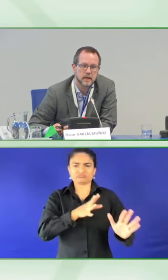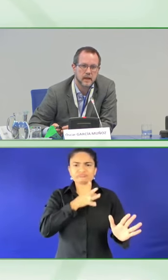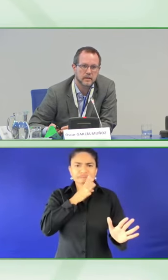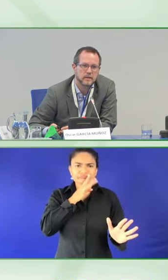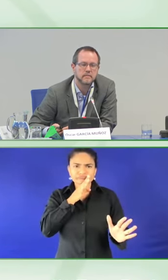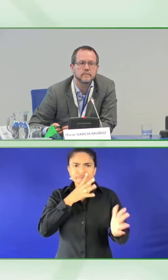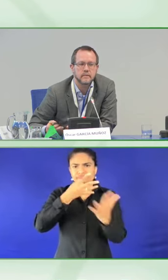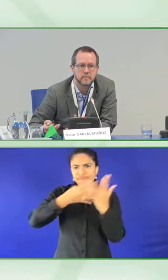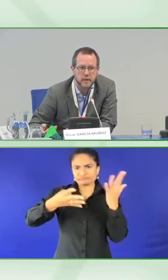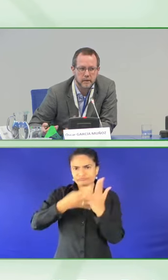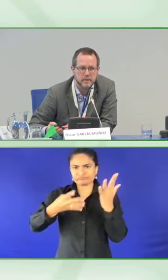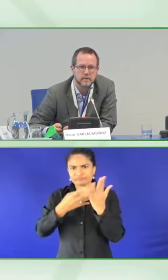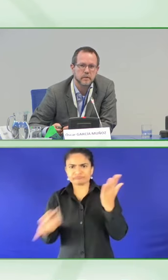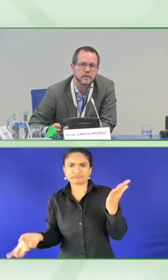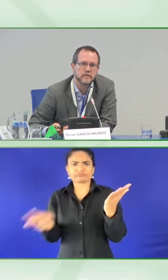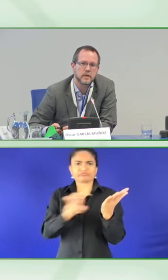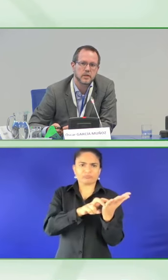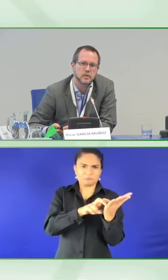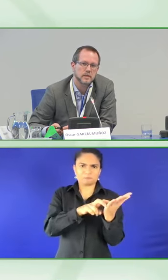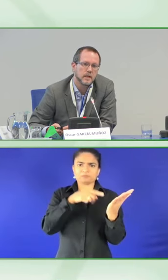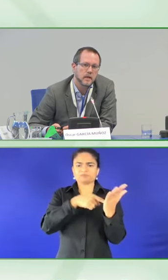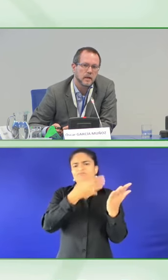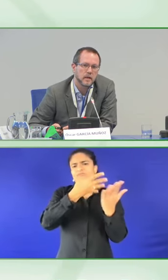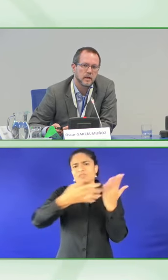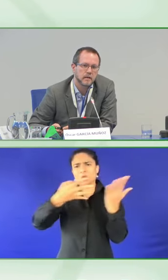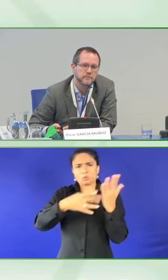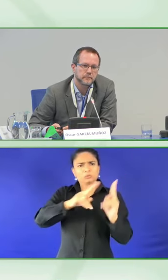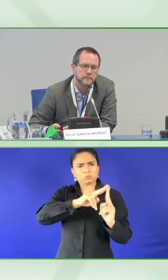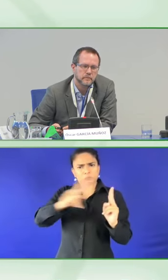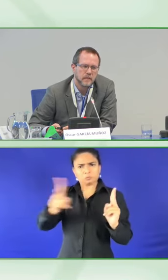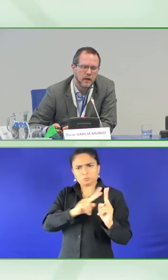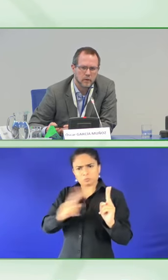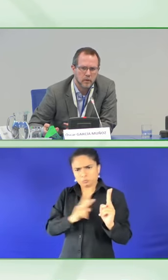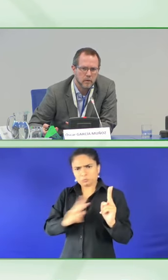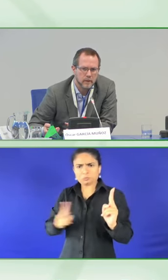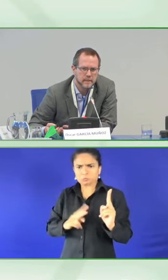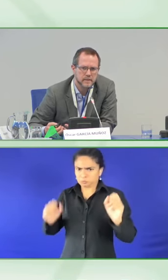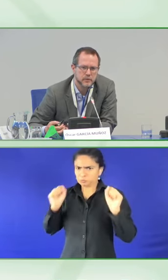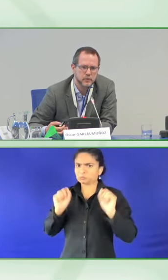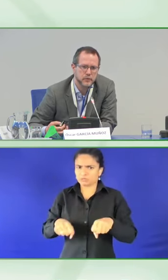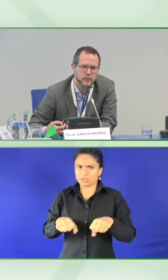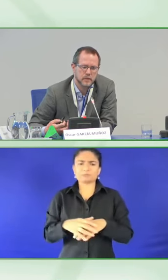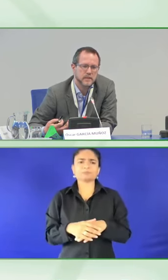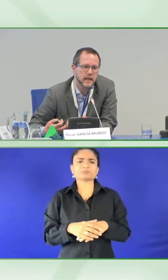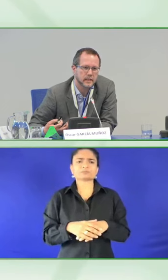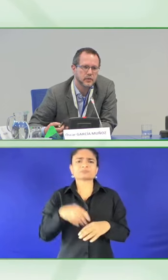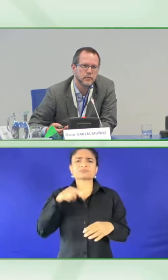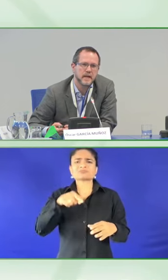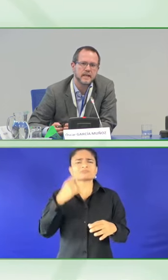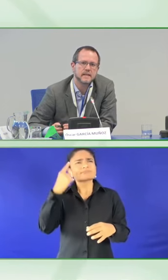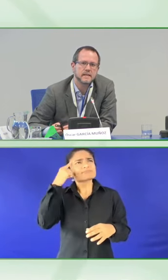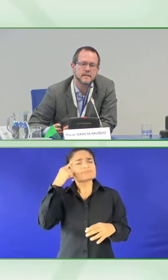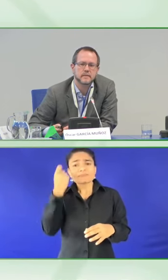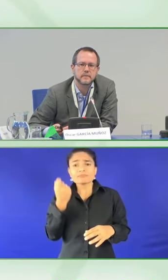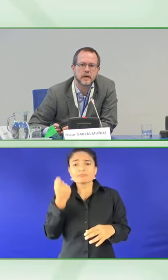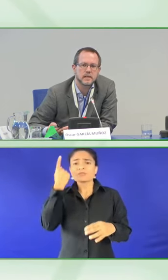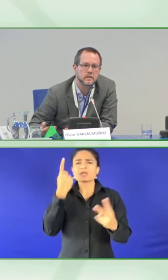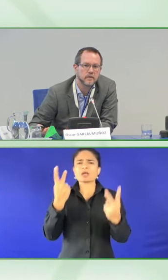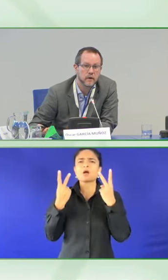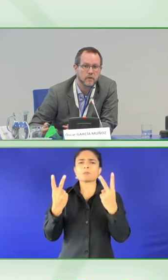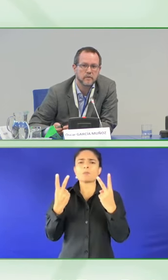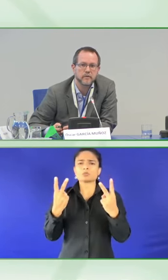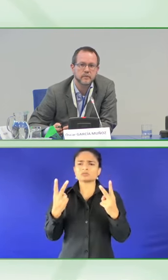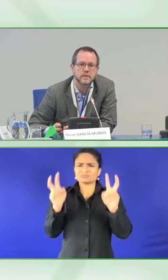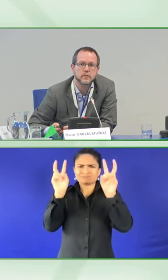expressions are in very simple definitions. Our goal is to translate, to make easier the